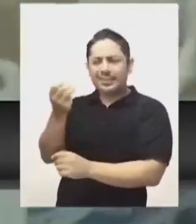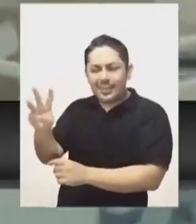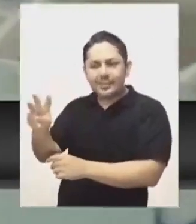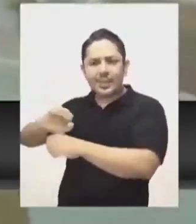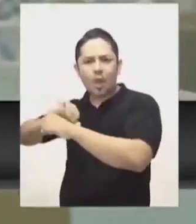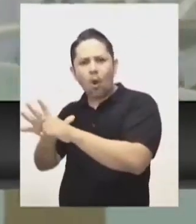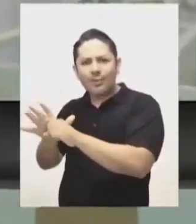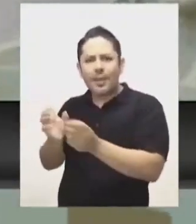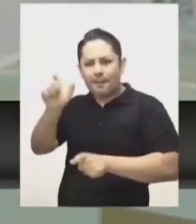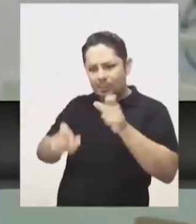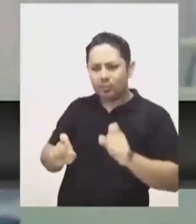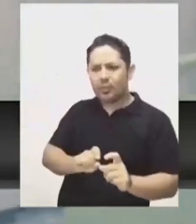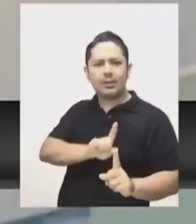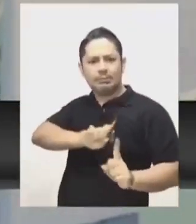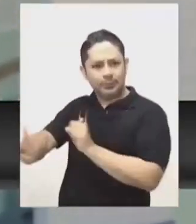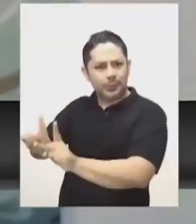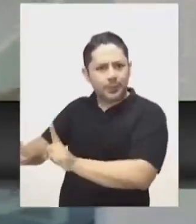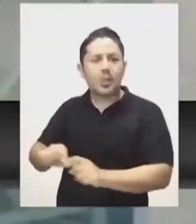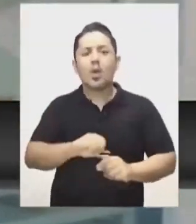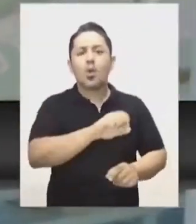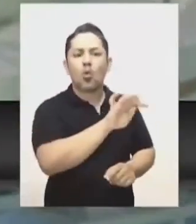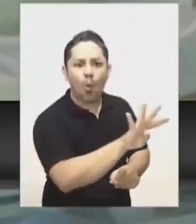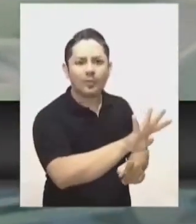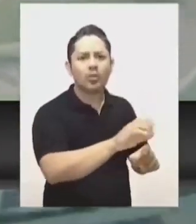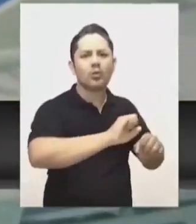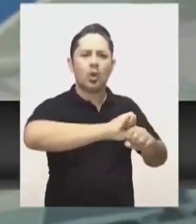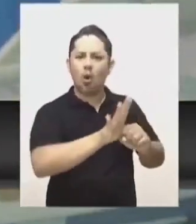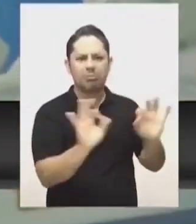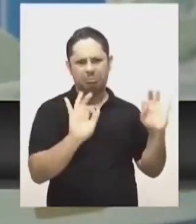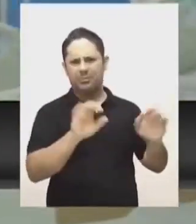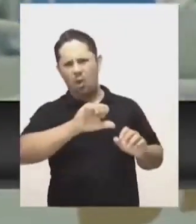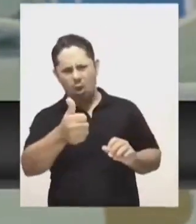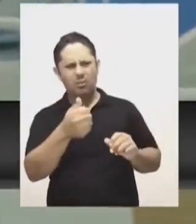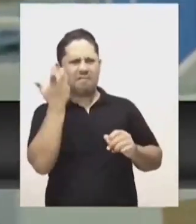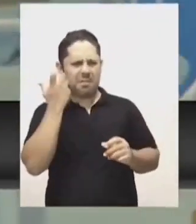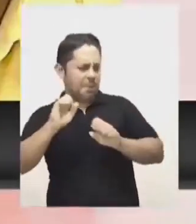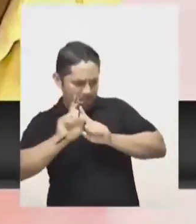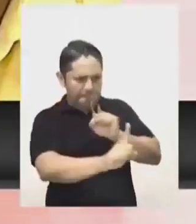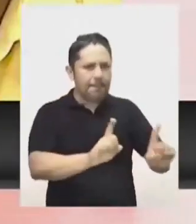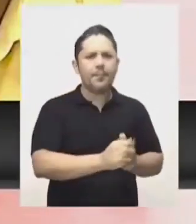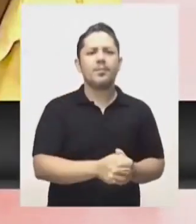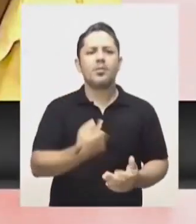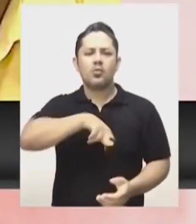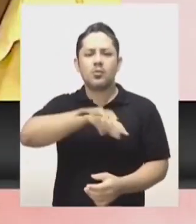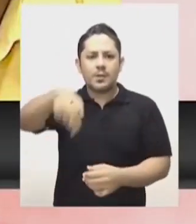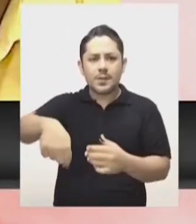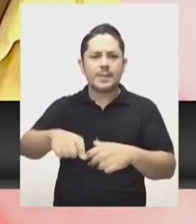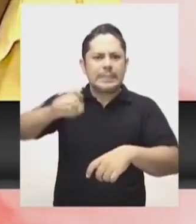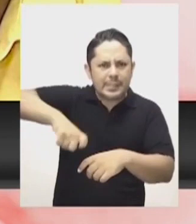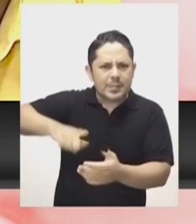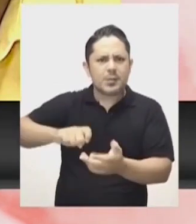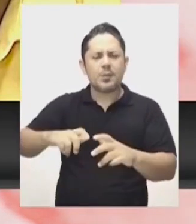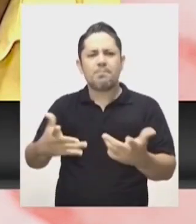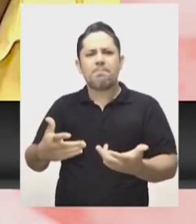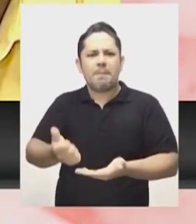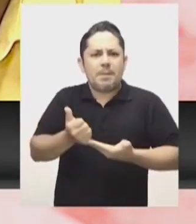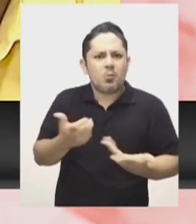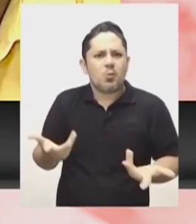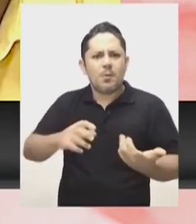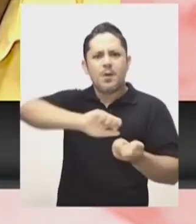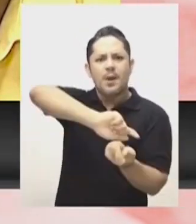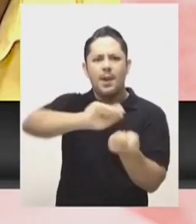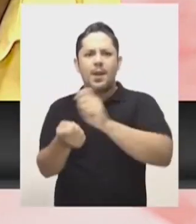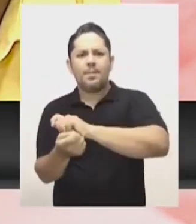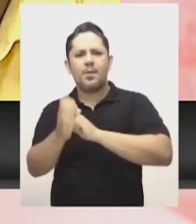always had an ICU. There have always been 17 ICU beds available, of which 13 are for COVID-19 patients